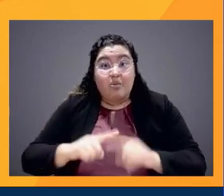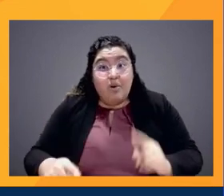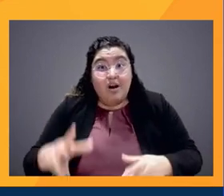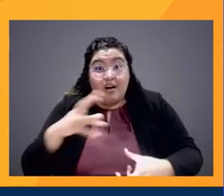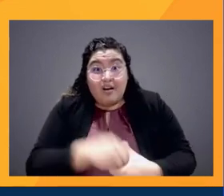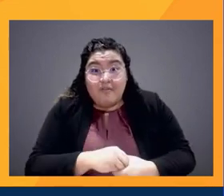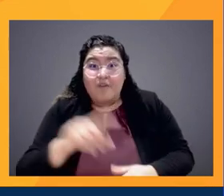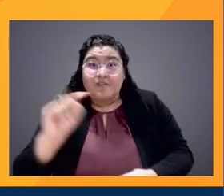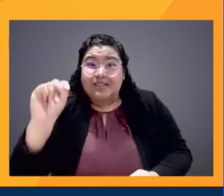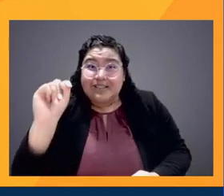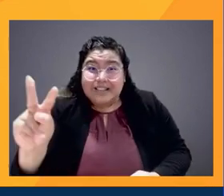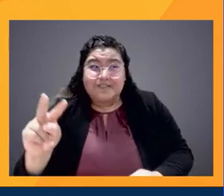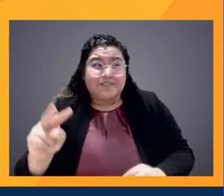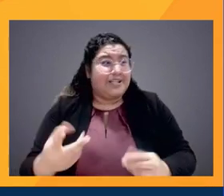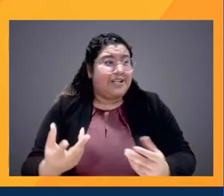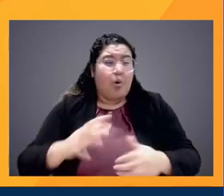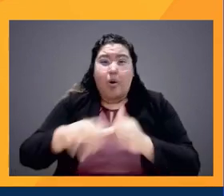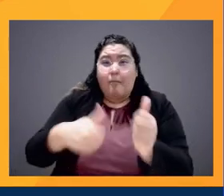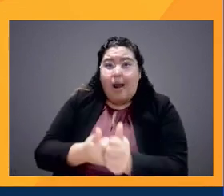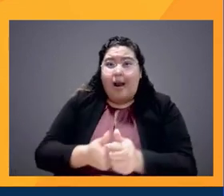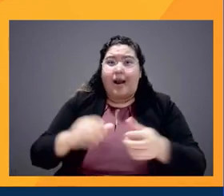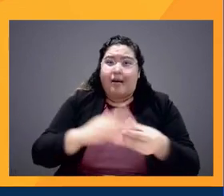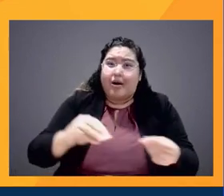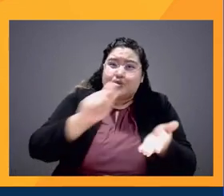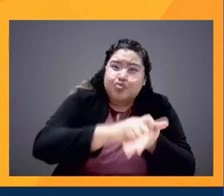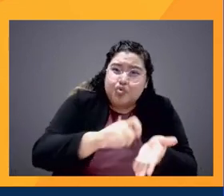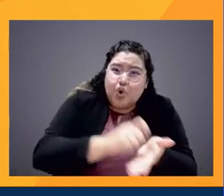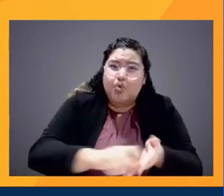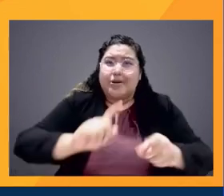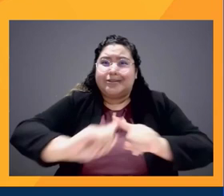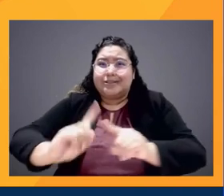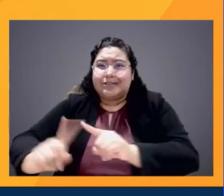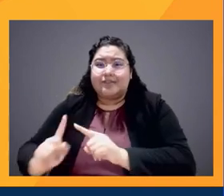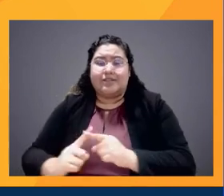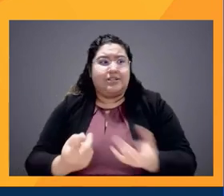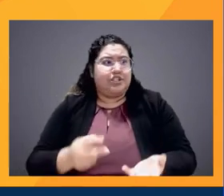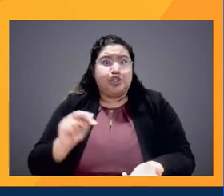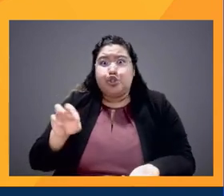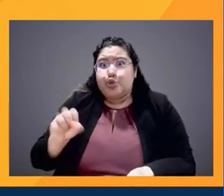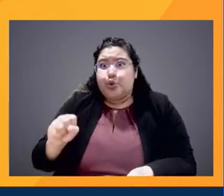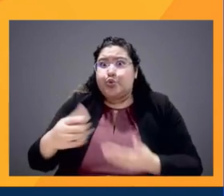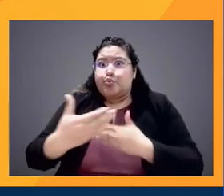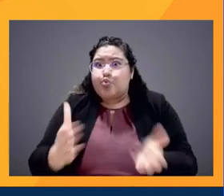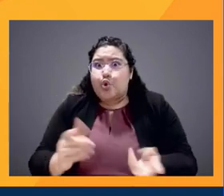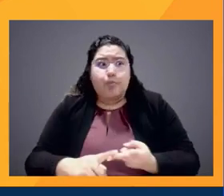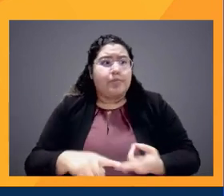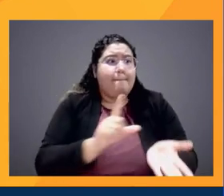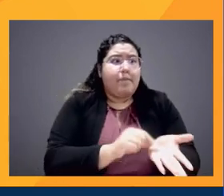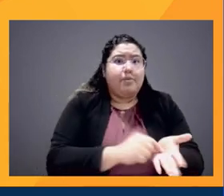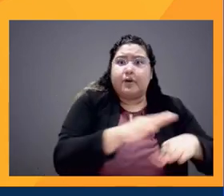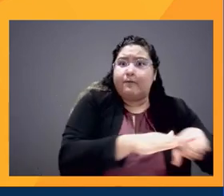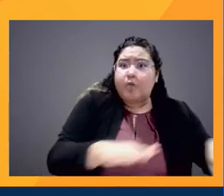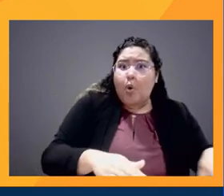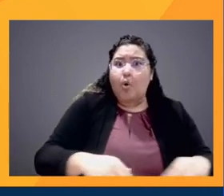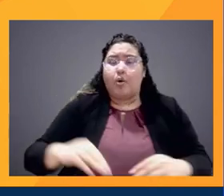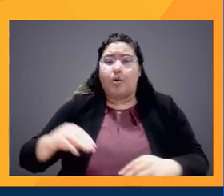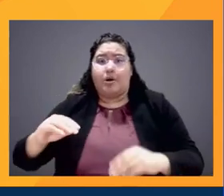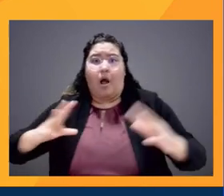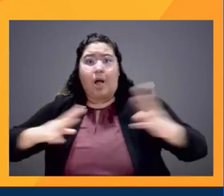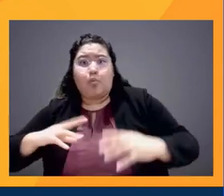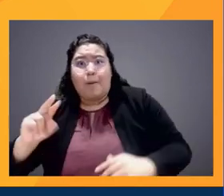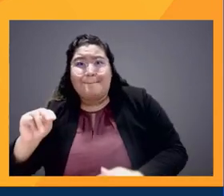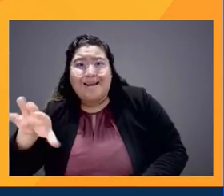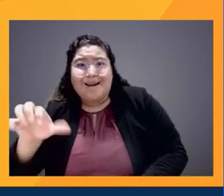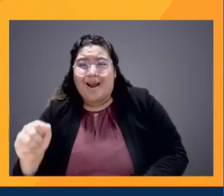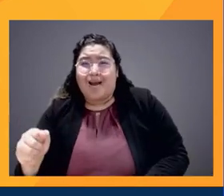institutions of American society. From newsrooms and publishing floors to media and Hollywood, Latinos are hardly reflected